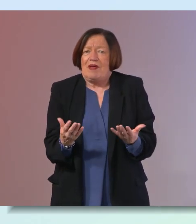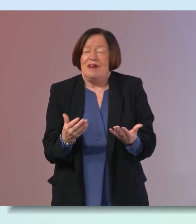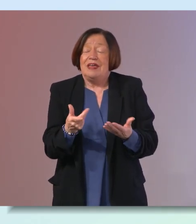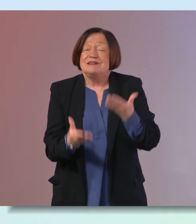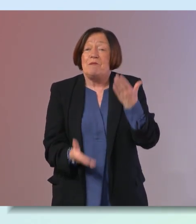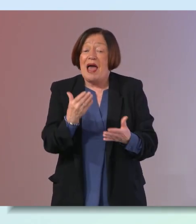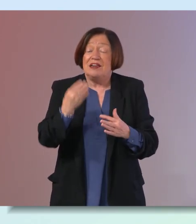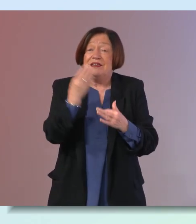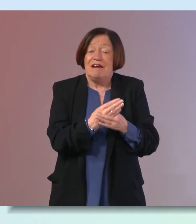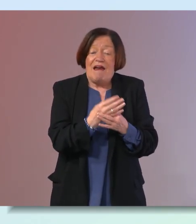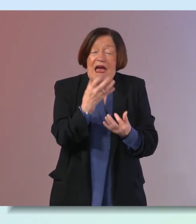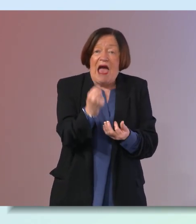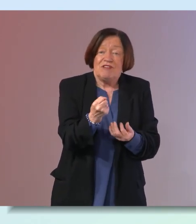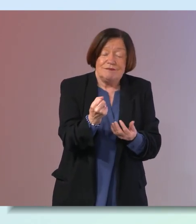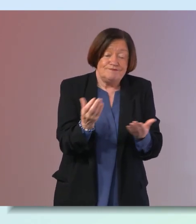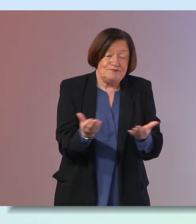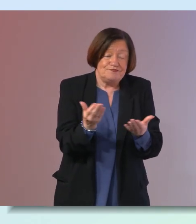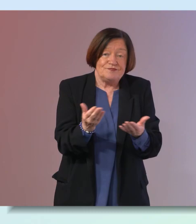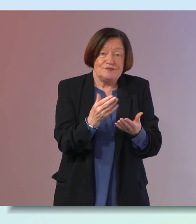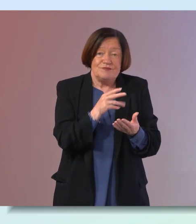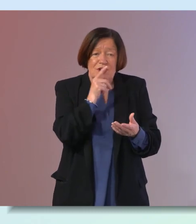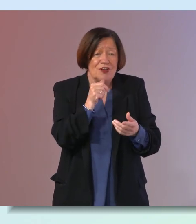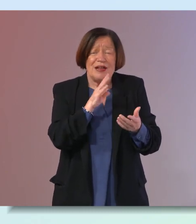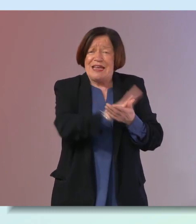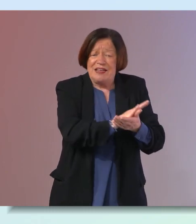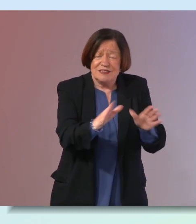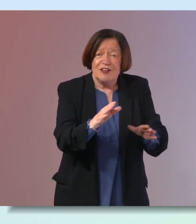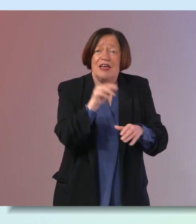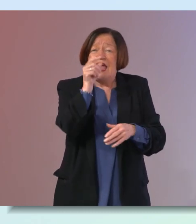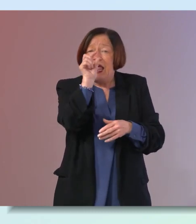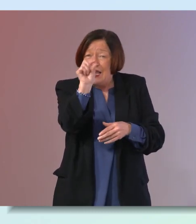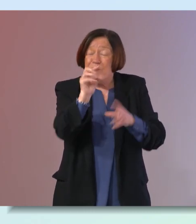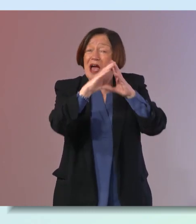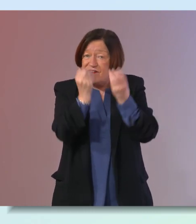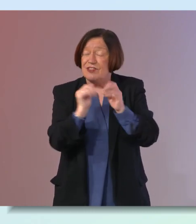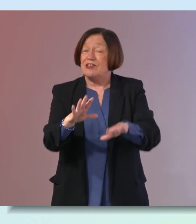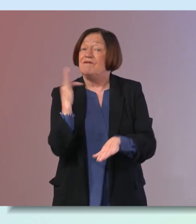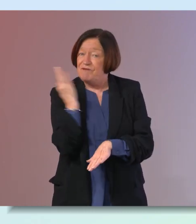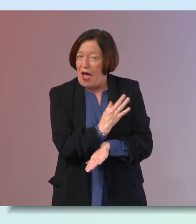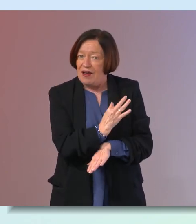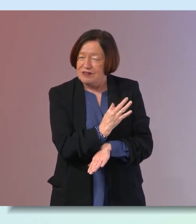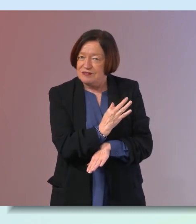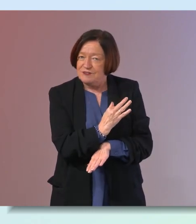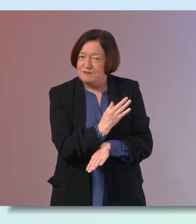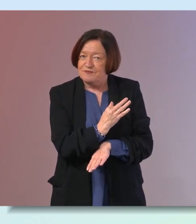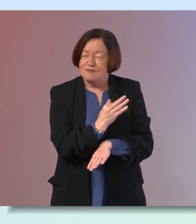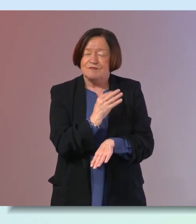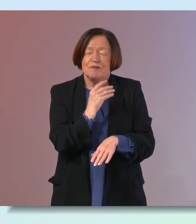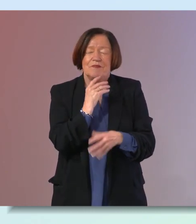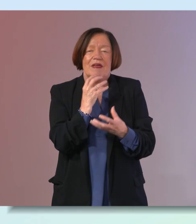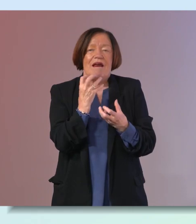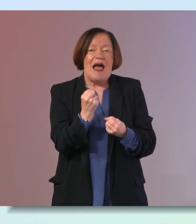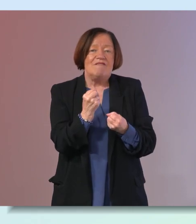balance between having you know not demonizing things altogether so little bit of everything is fine but having